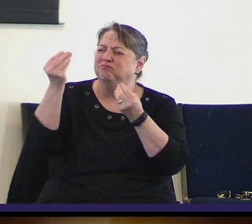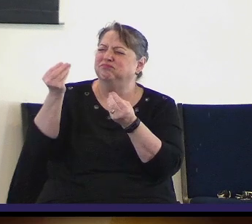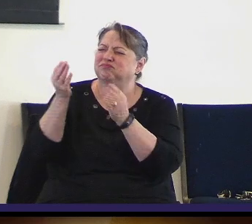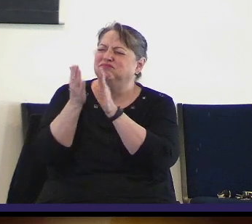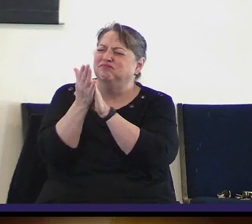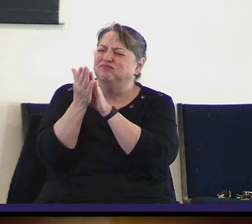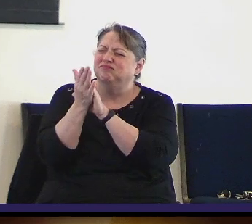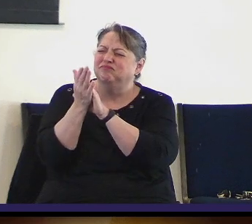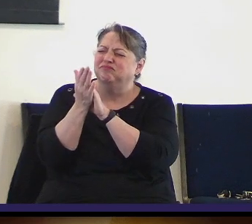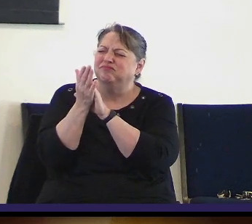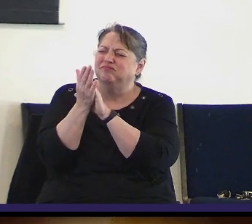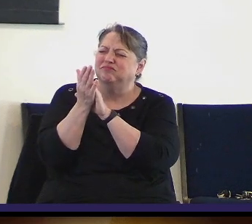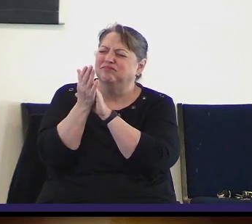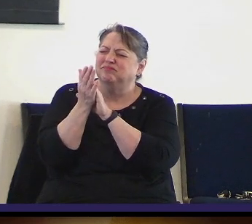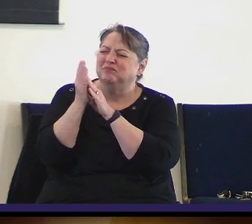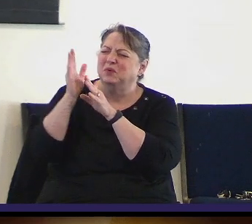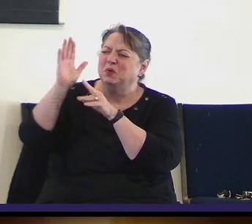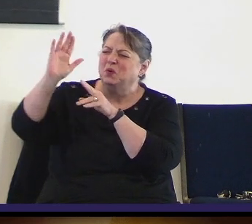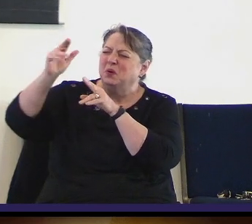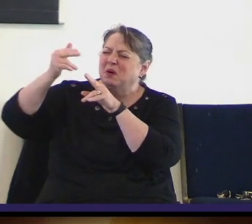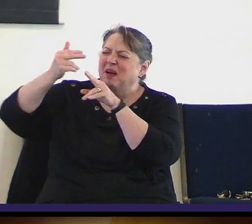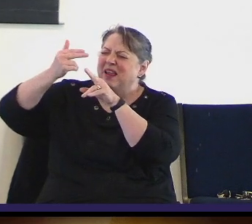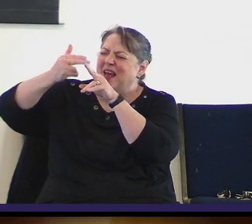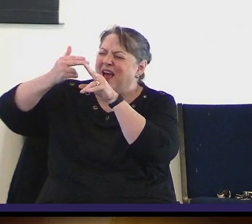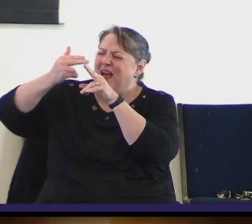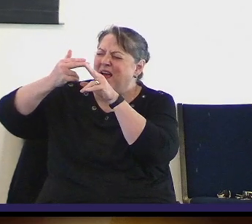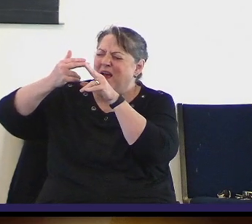name be heard throughout.